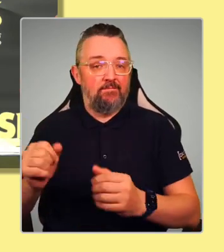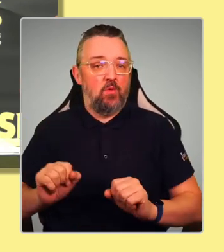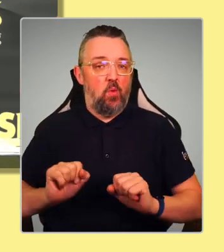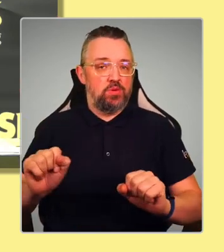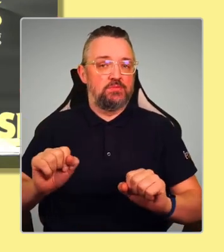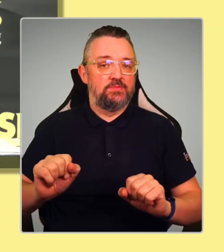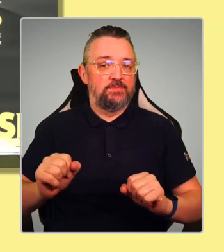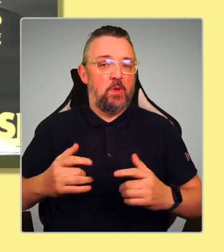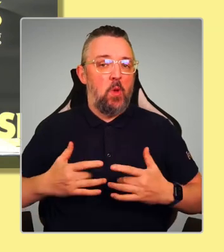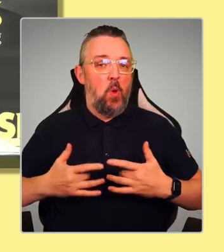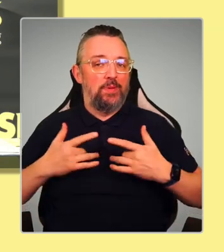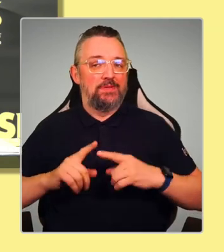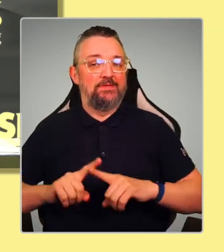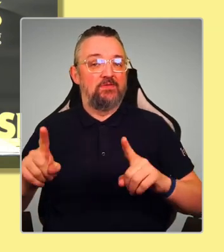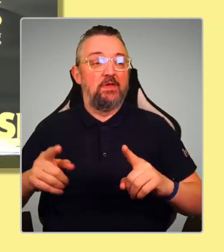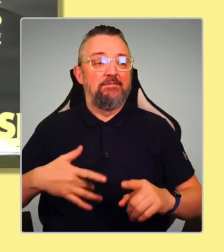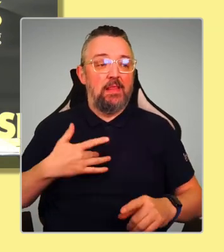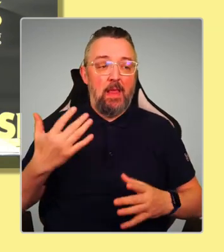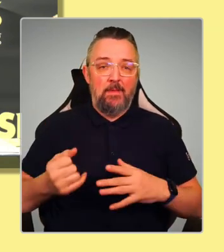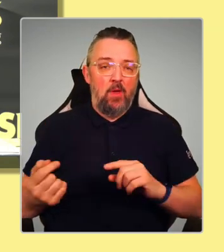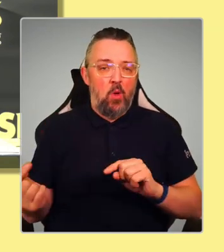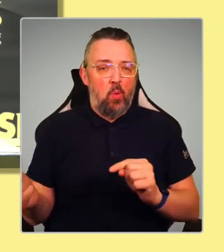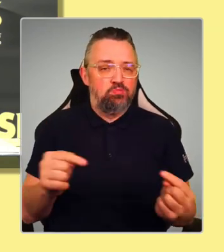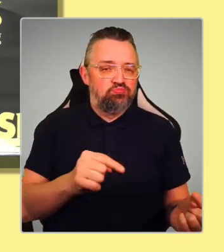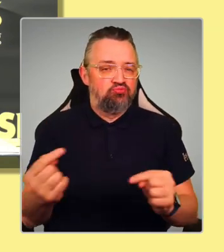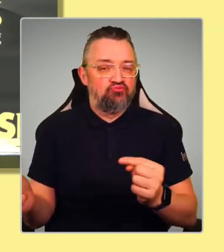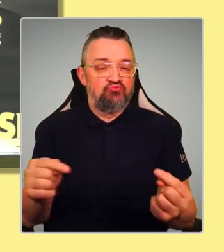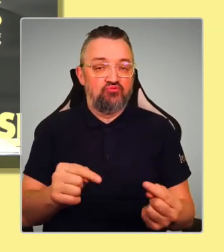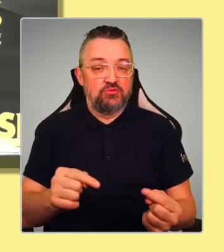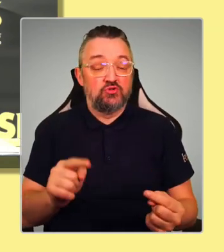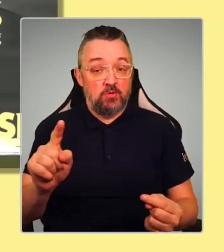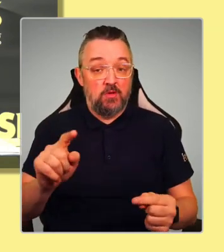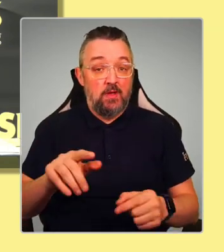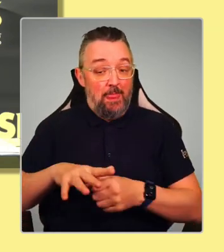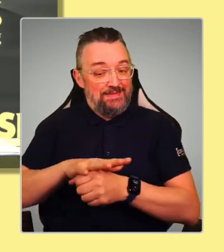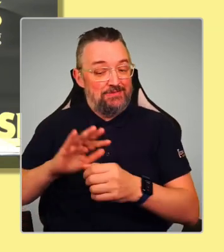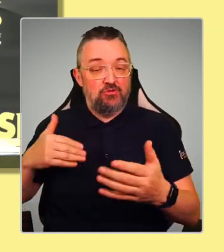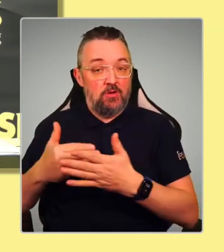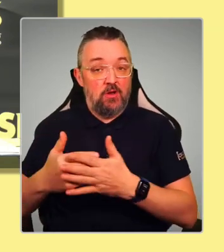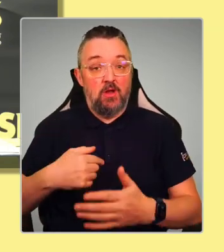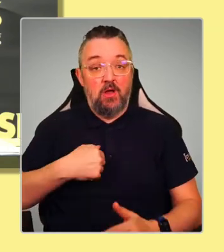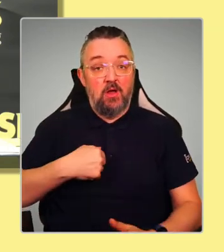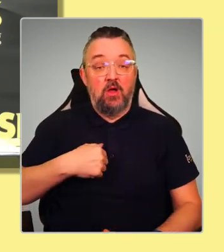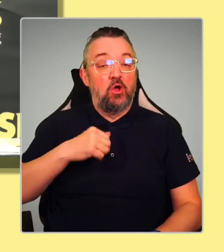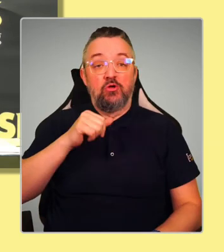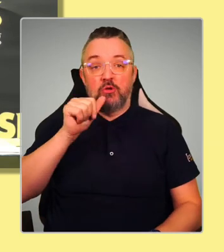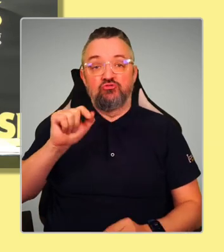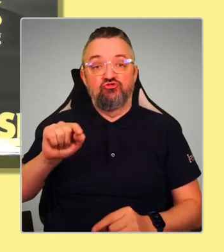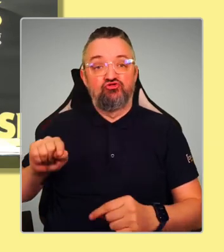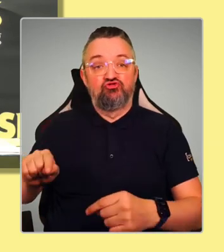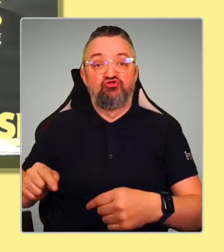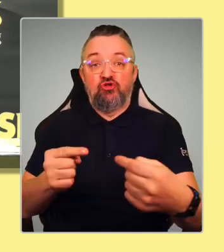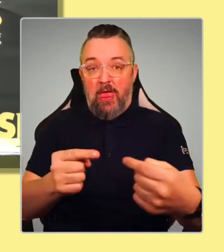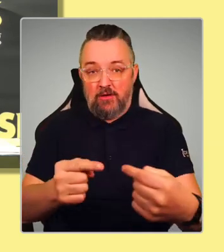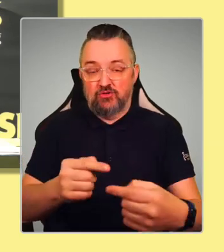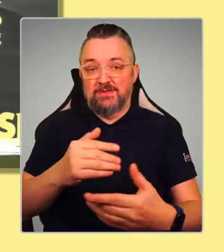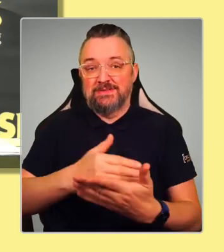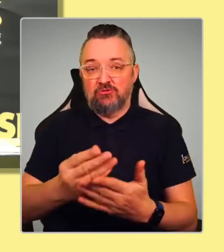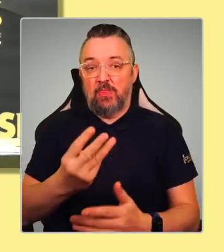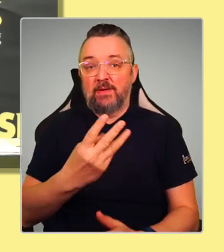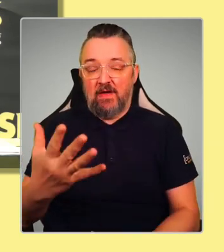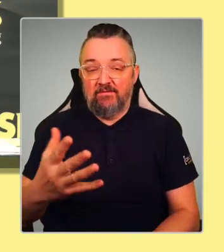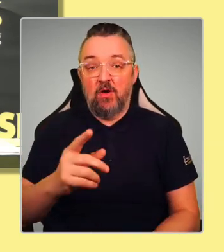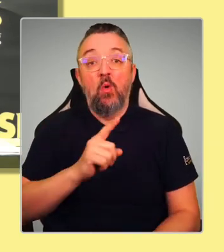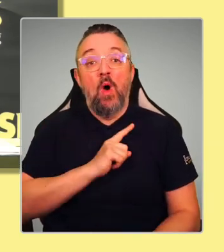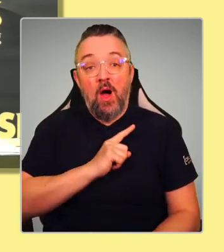controversial. But we are where we are. So I won't be challenging Section 35 on this one, because I'm very confident that we